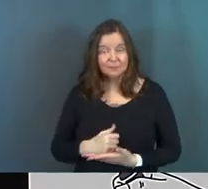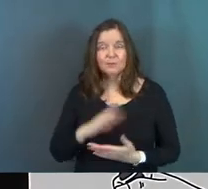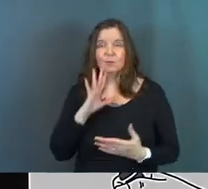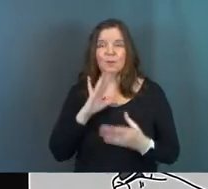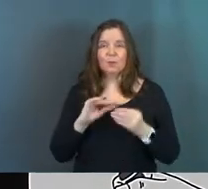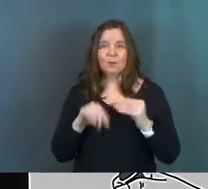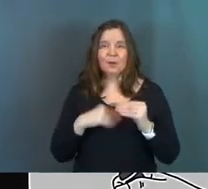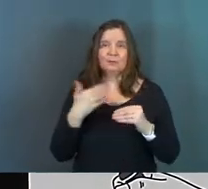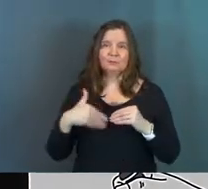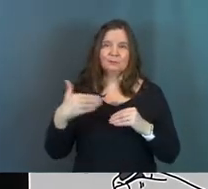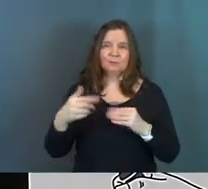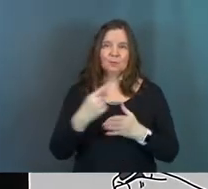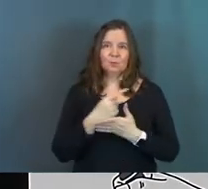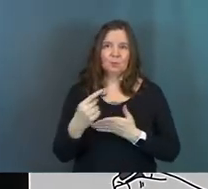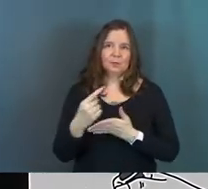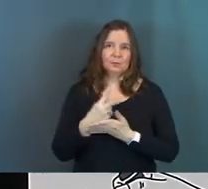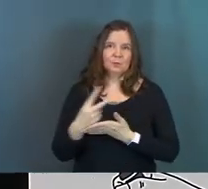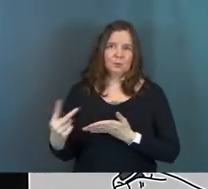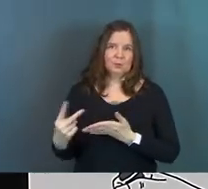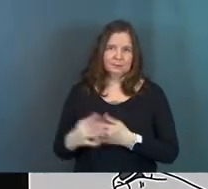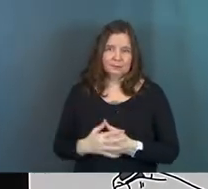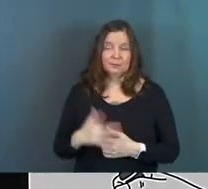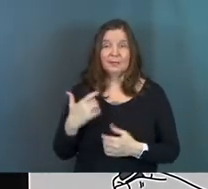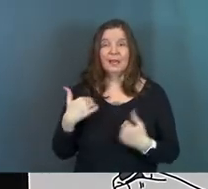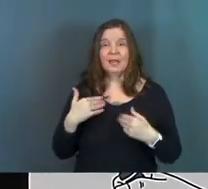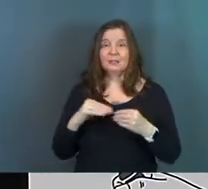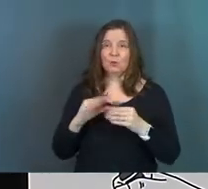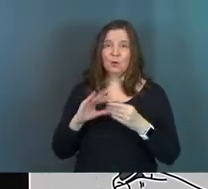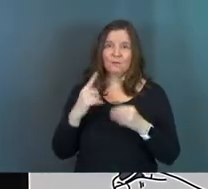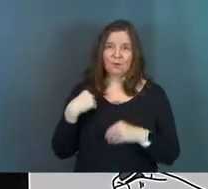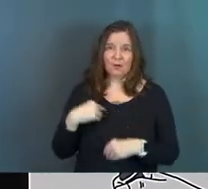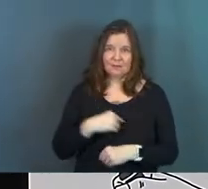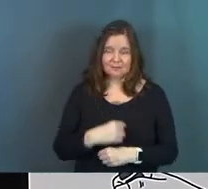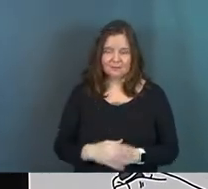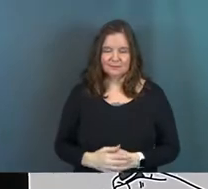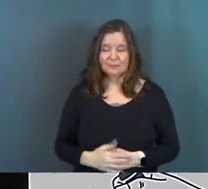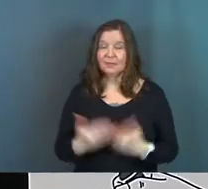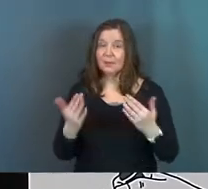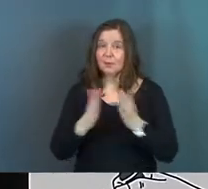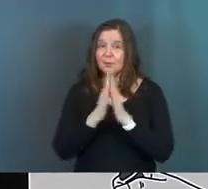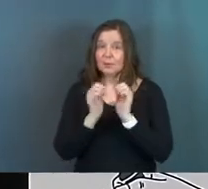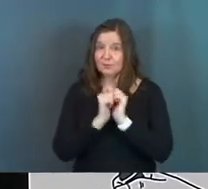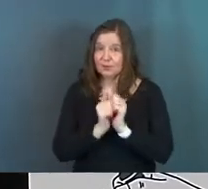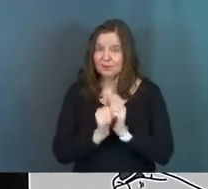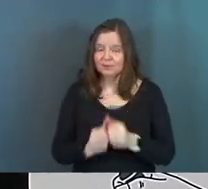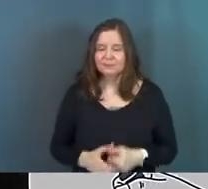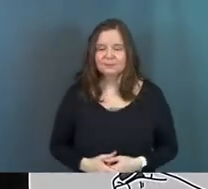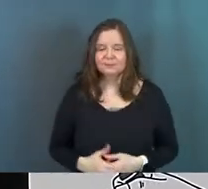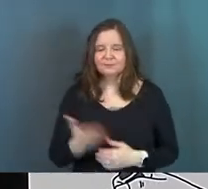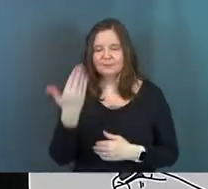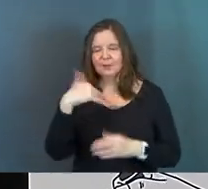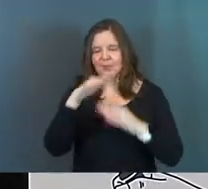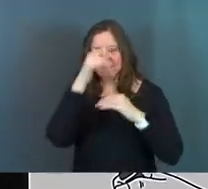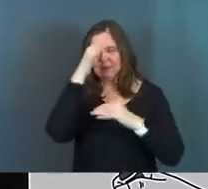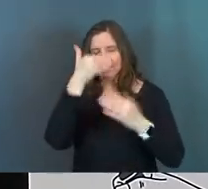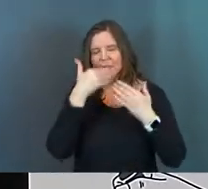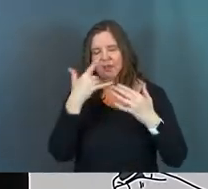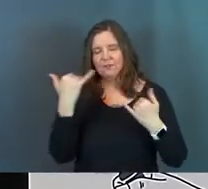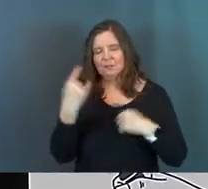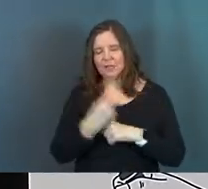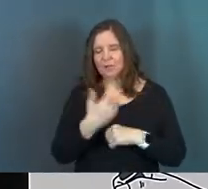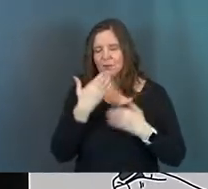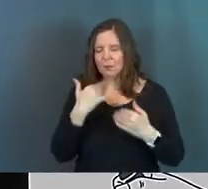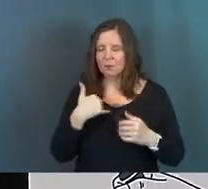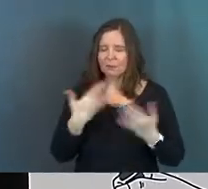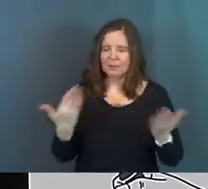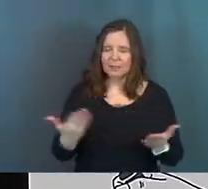we're going to talk more about this throughout these next few weeks because he's got more in store for us. Can we pray together? Heavenly Father, we thank you so much for today.